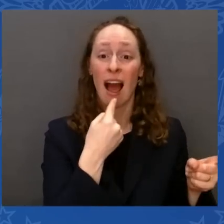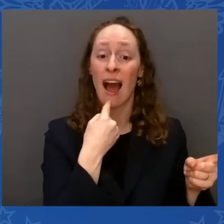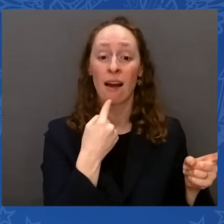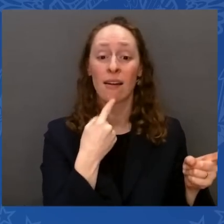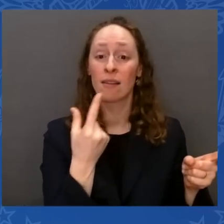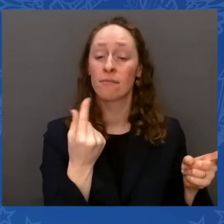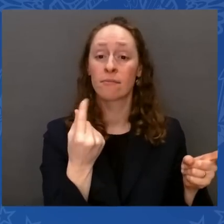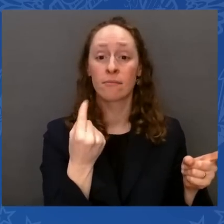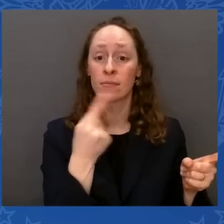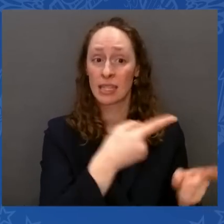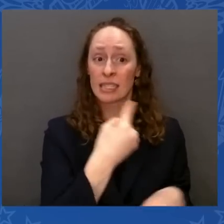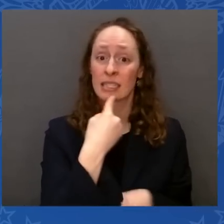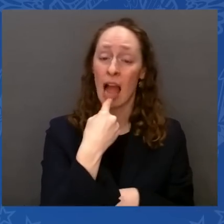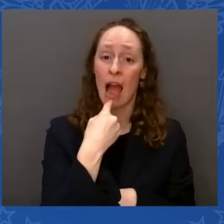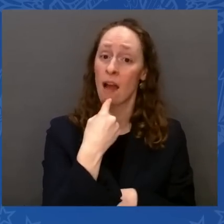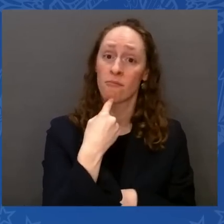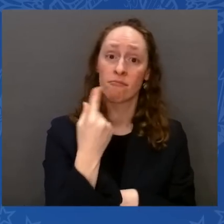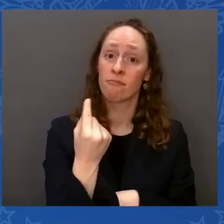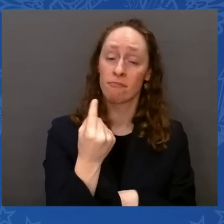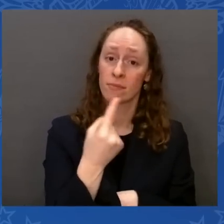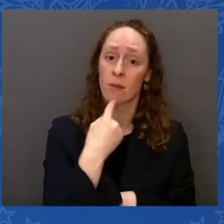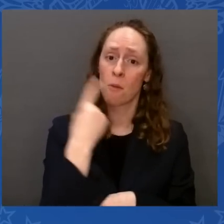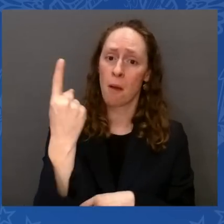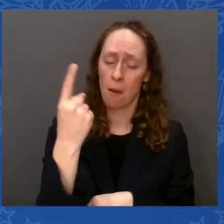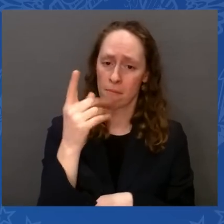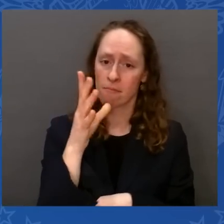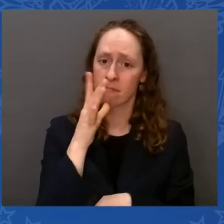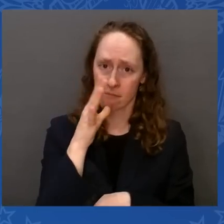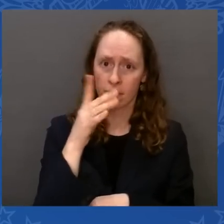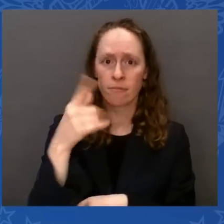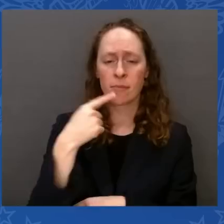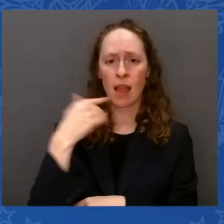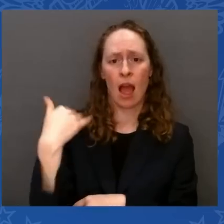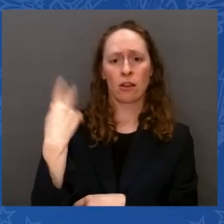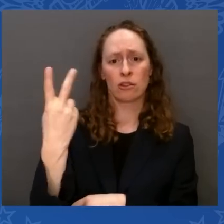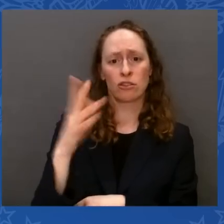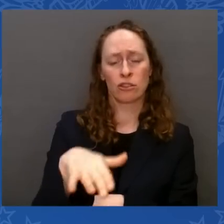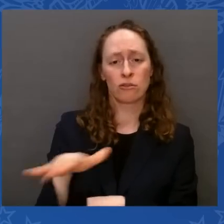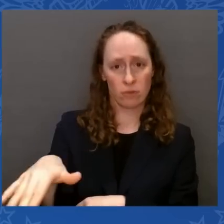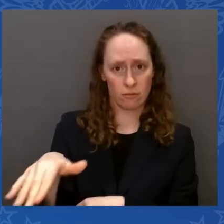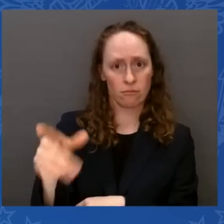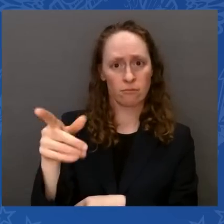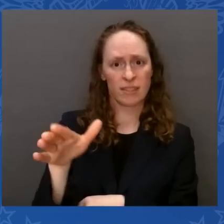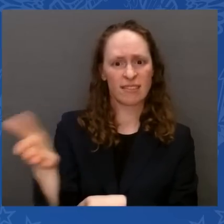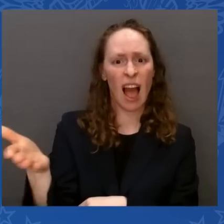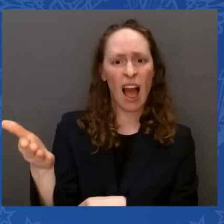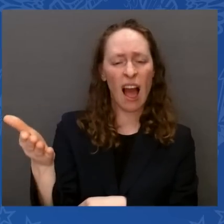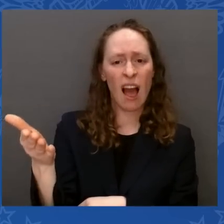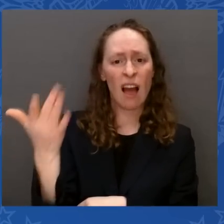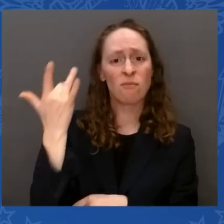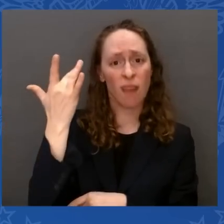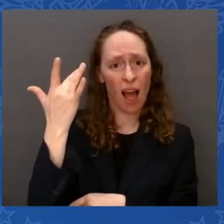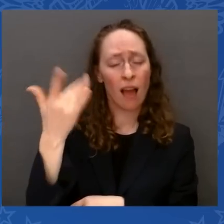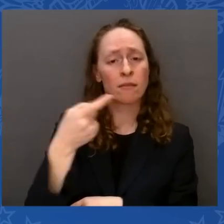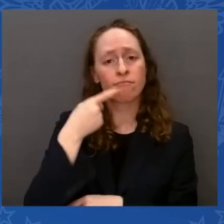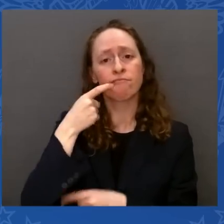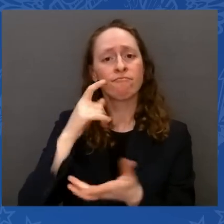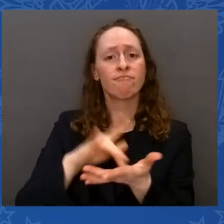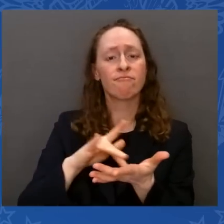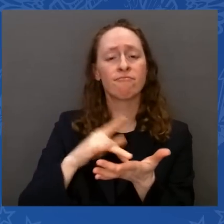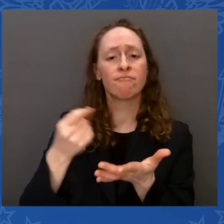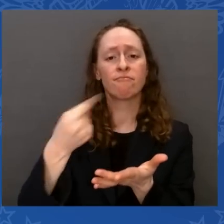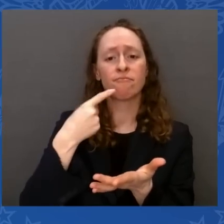I killed her sons. Well, the interesting thing is that fentanyl they took came